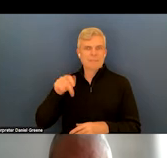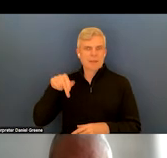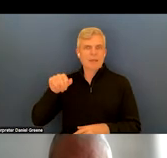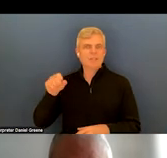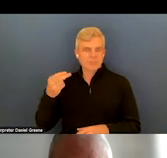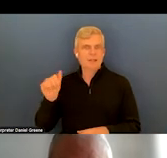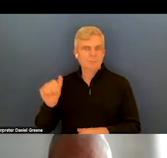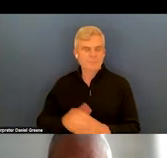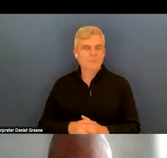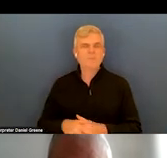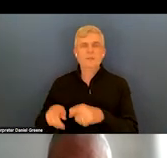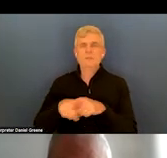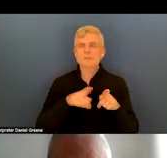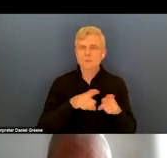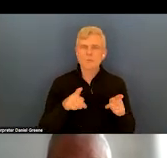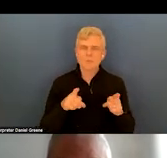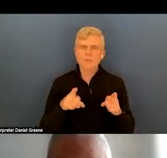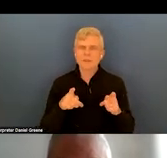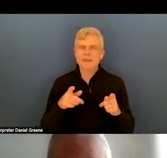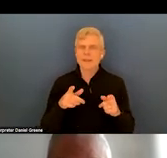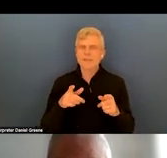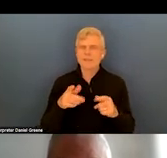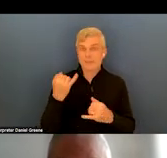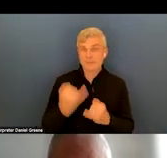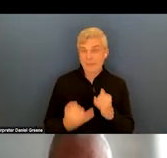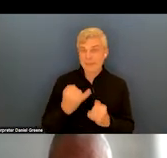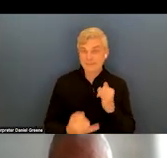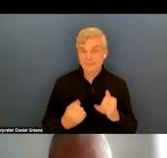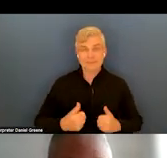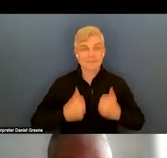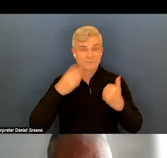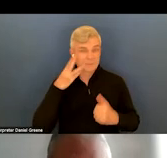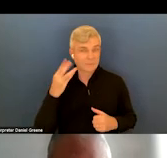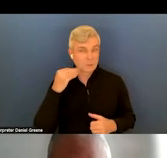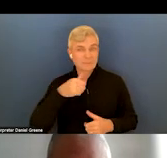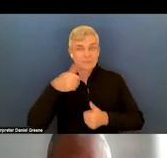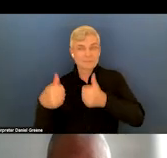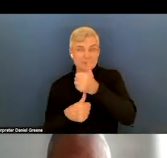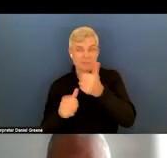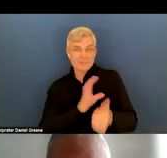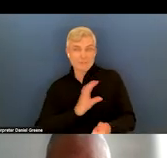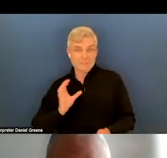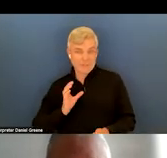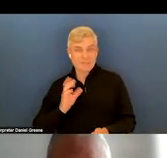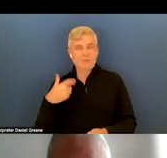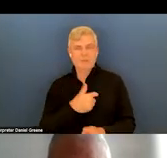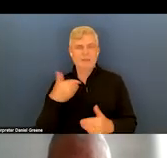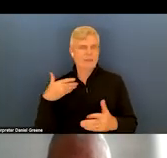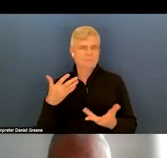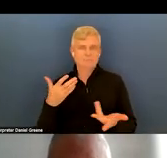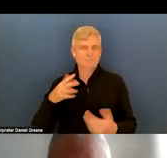at least the last lived experience subcommittee we had. I think there were upwards of 45 or 50 people,